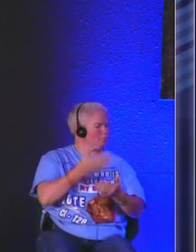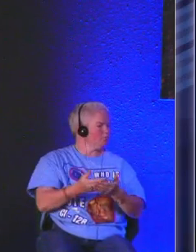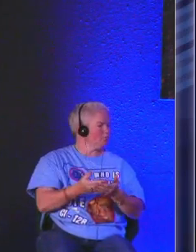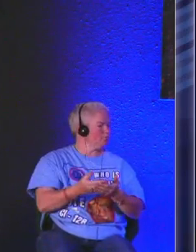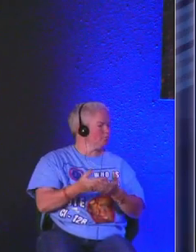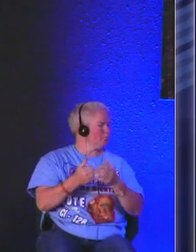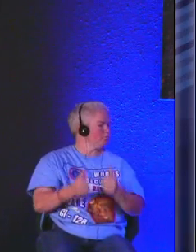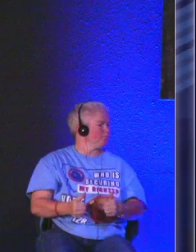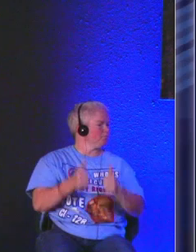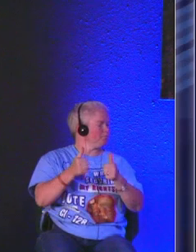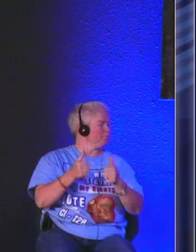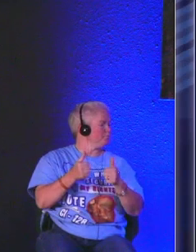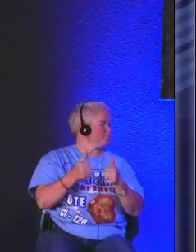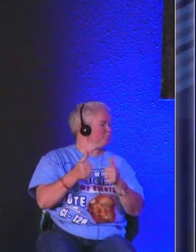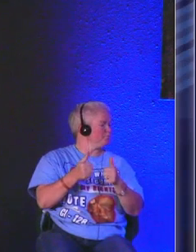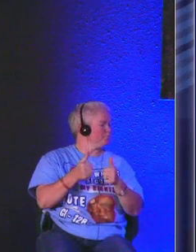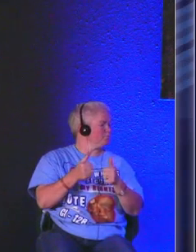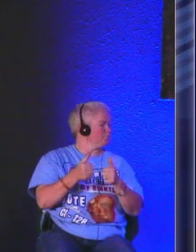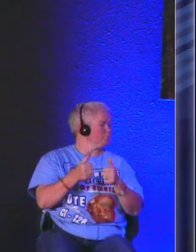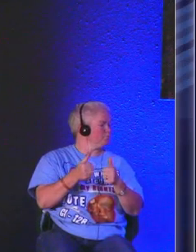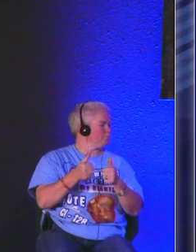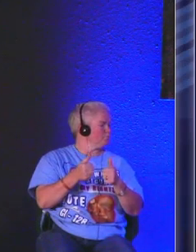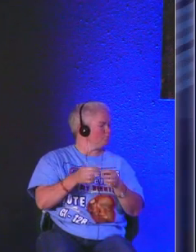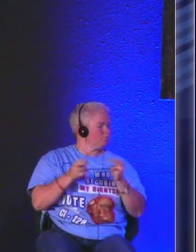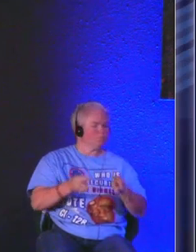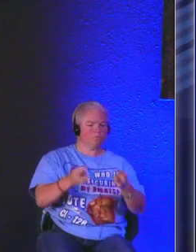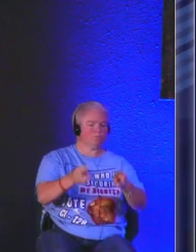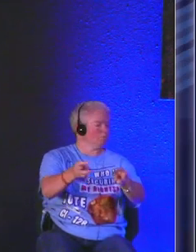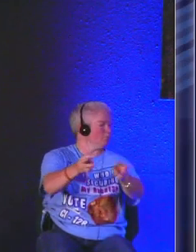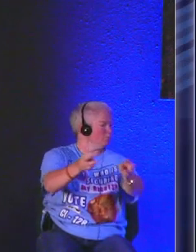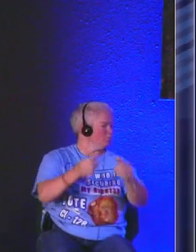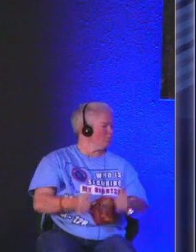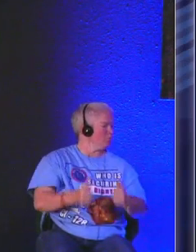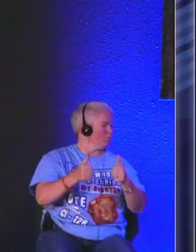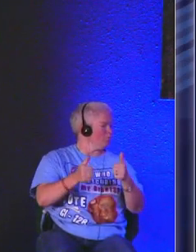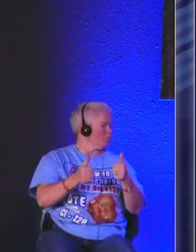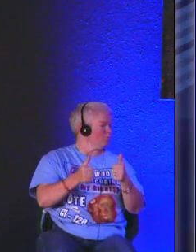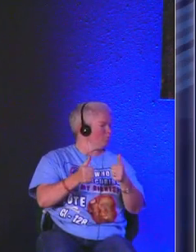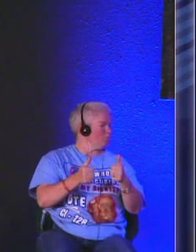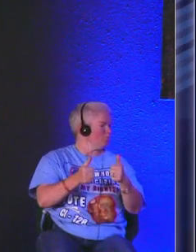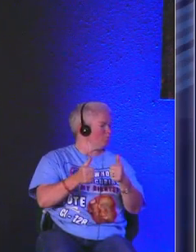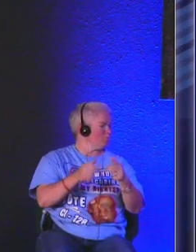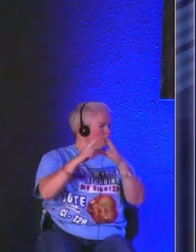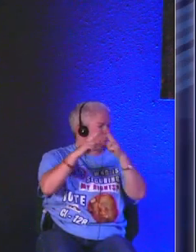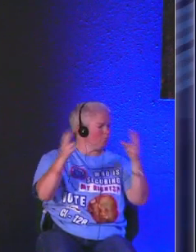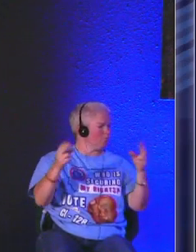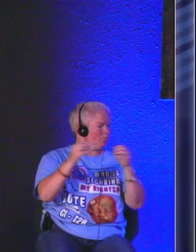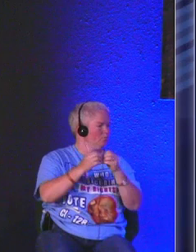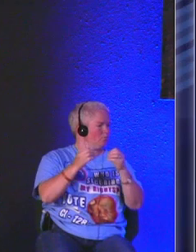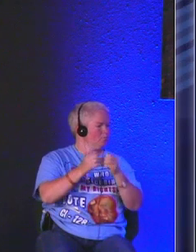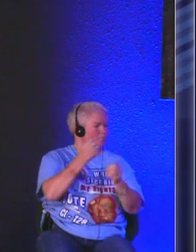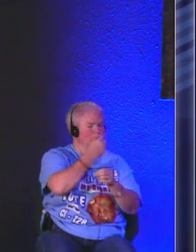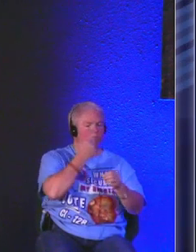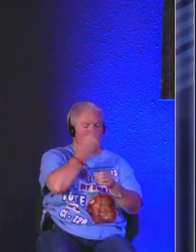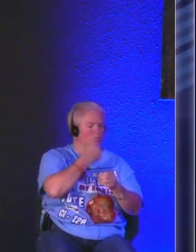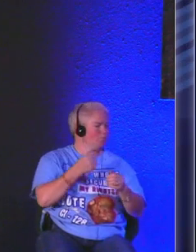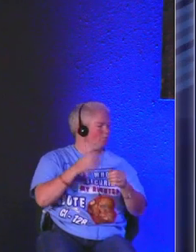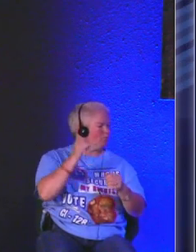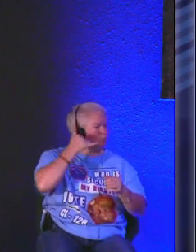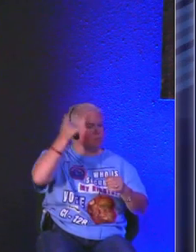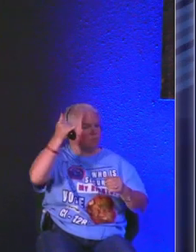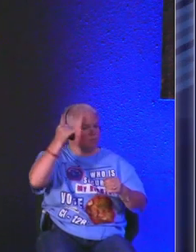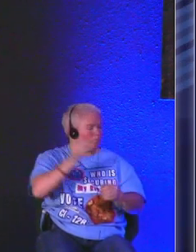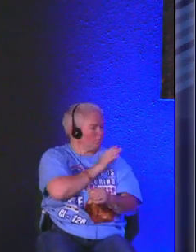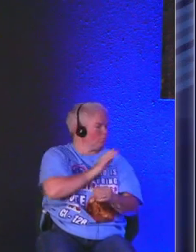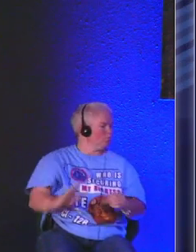in my life and this includes all walks of life and it very much includes those who call